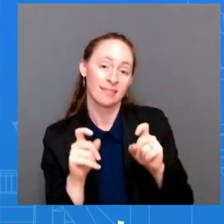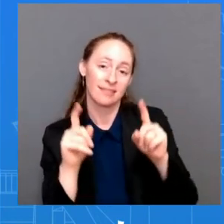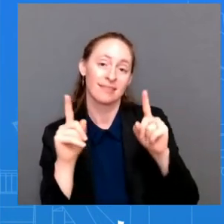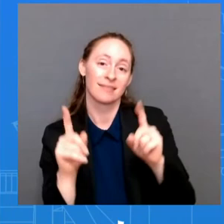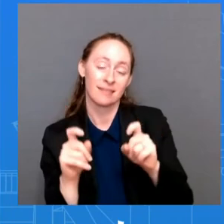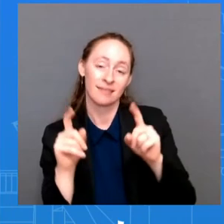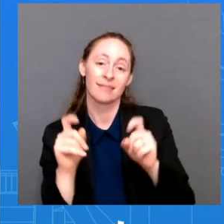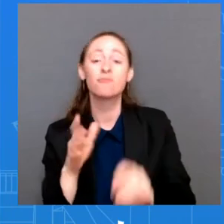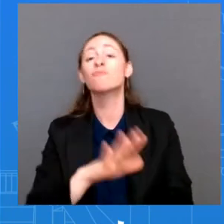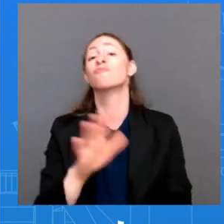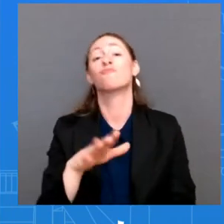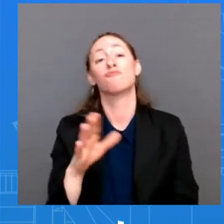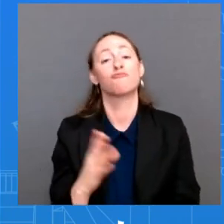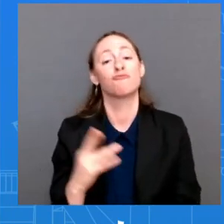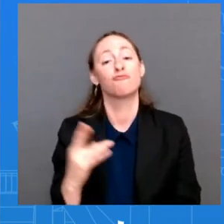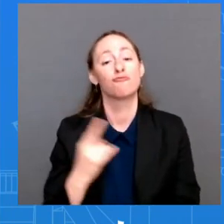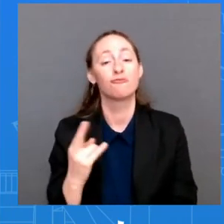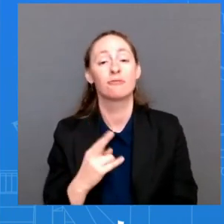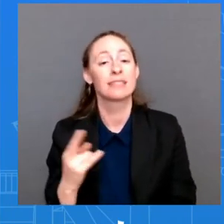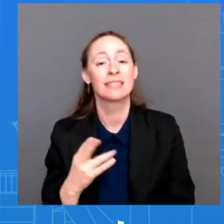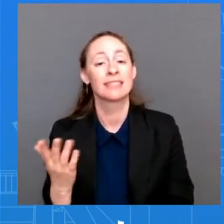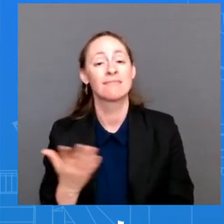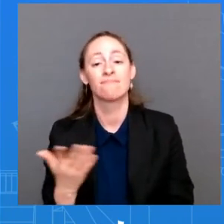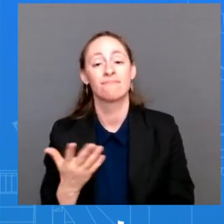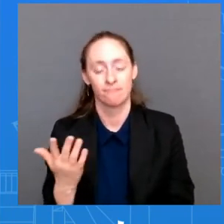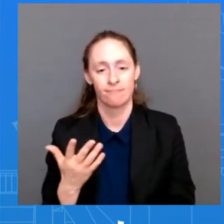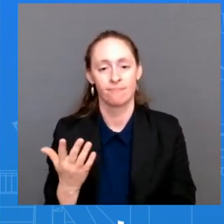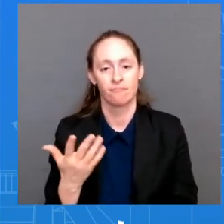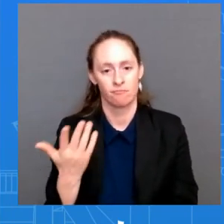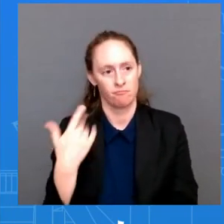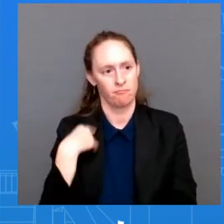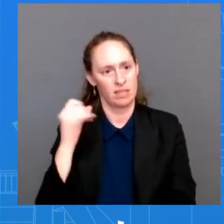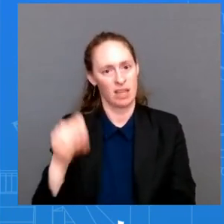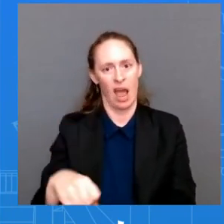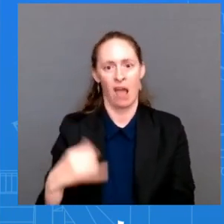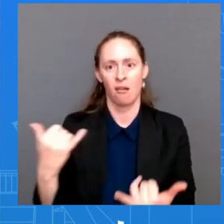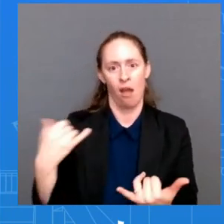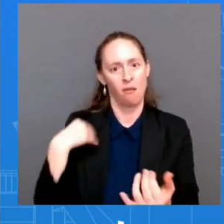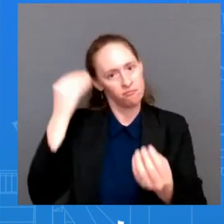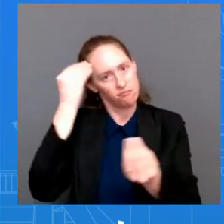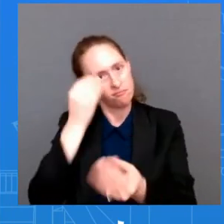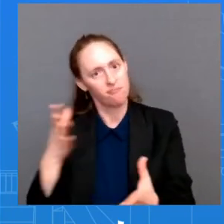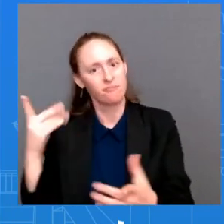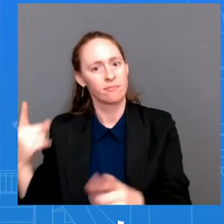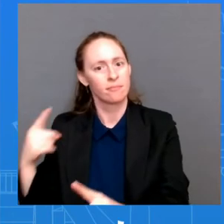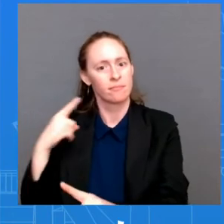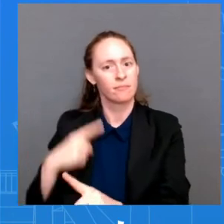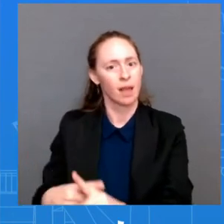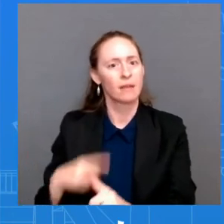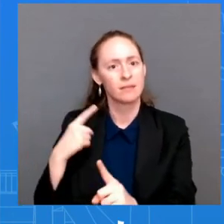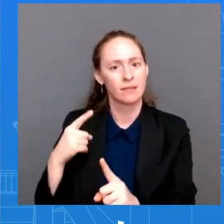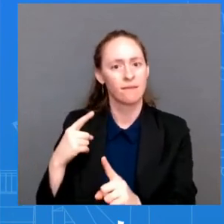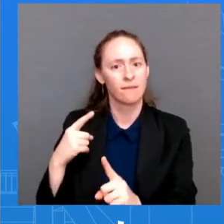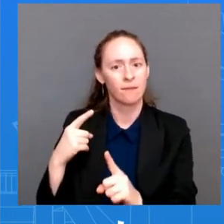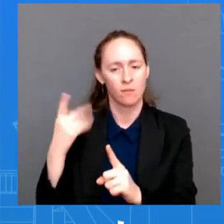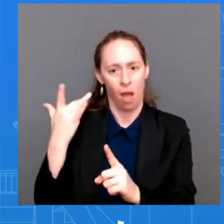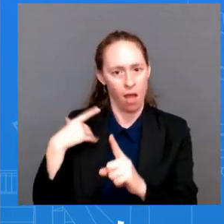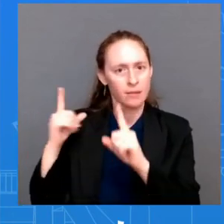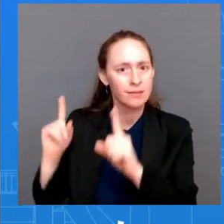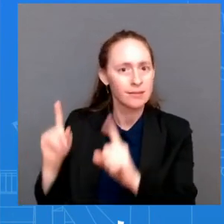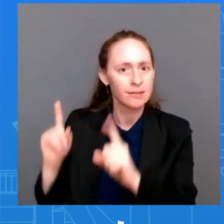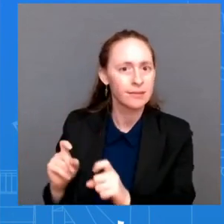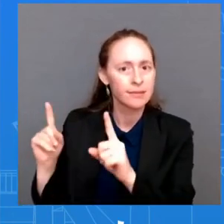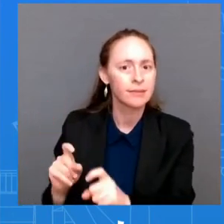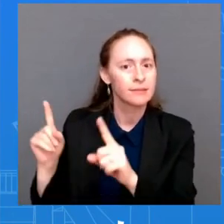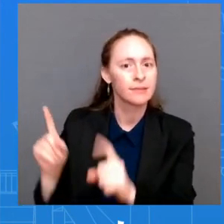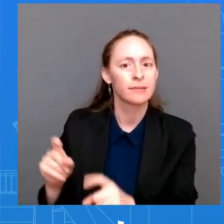able uh to share with you that he tested positive is because we upped his testing cadence uh because of his unique role right as